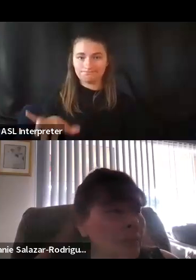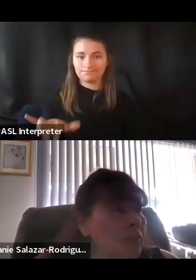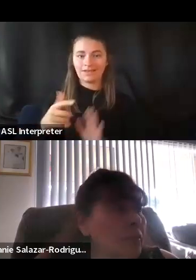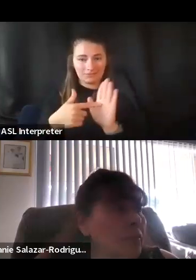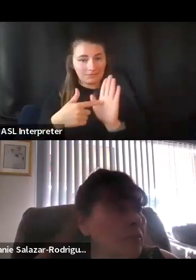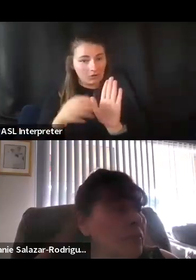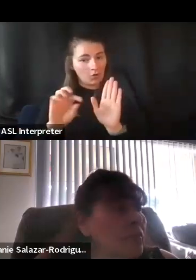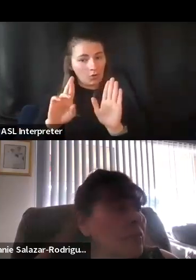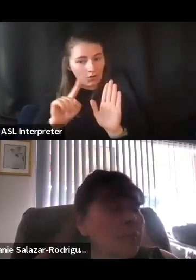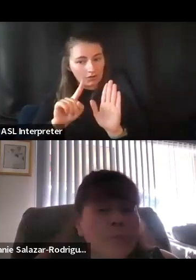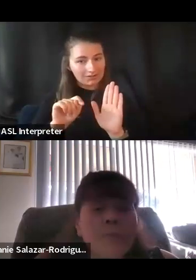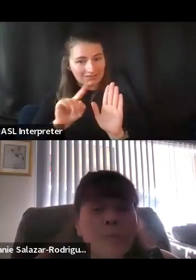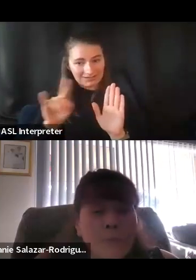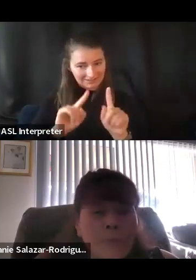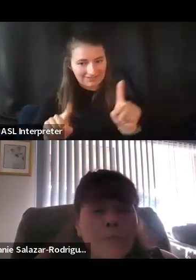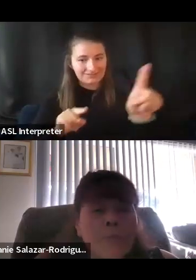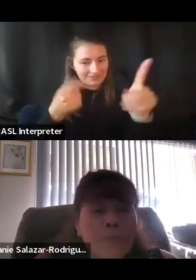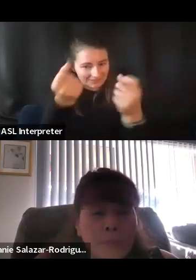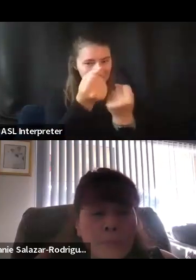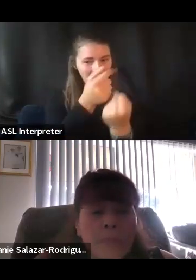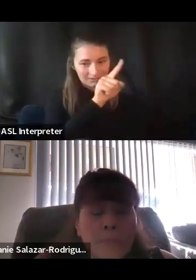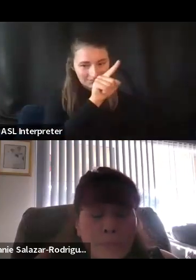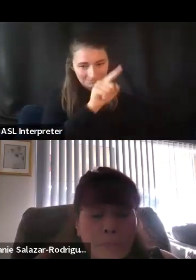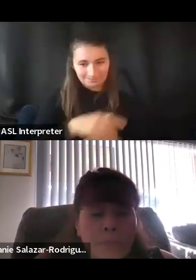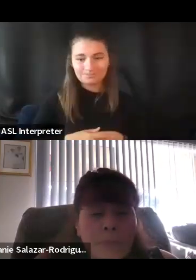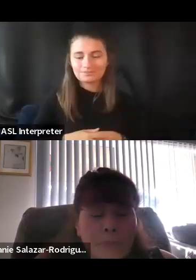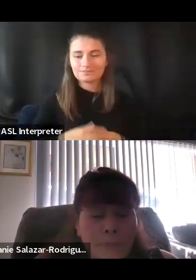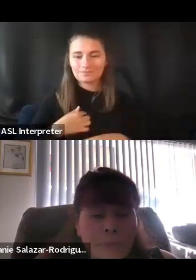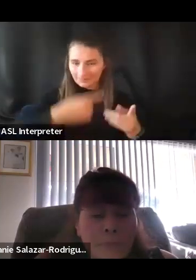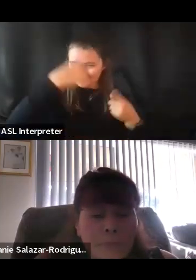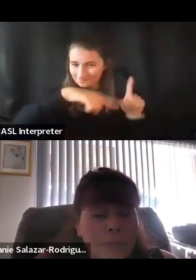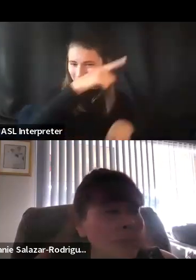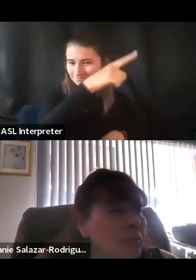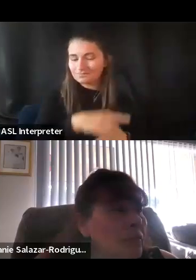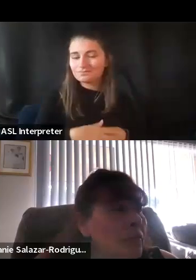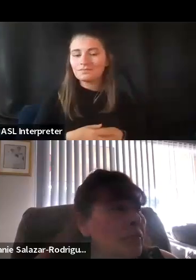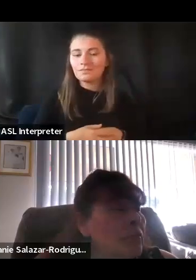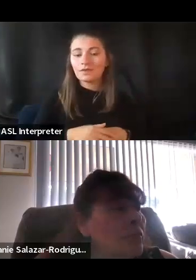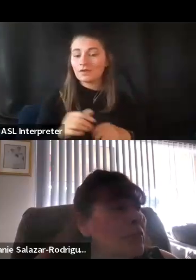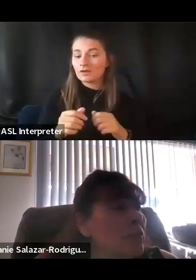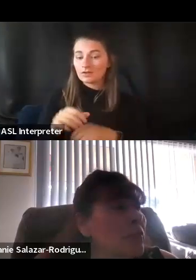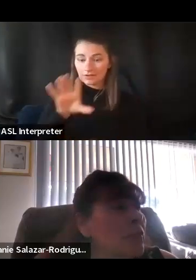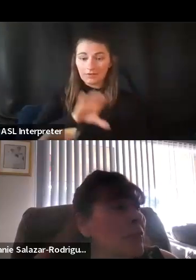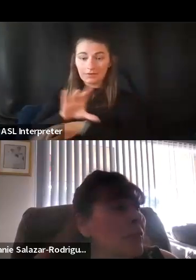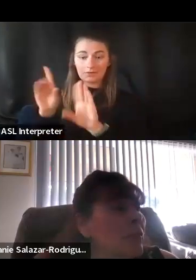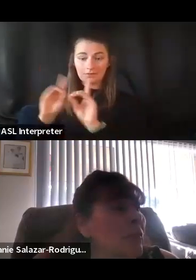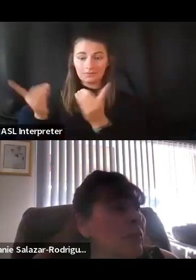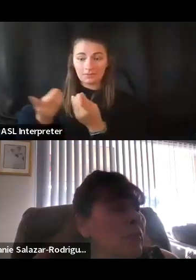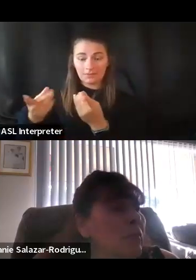Ortiz sponsored. And I collaborated with the Colorado Department of Higher Education